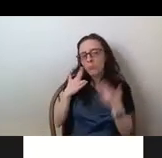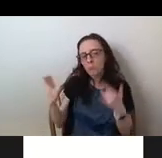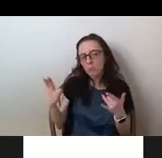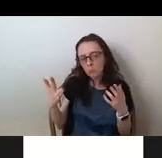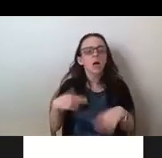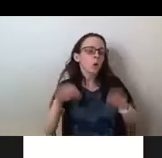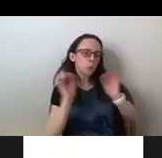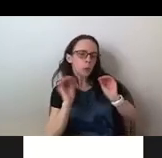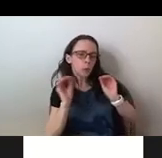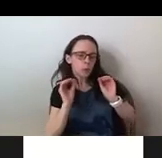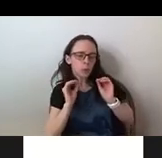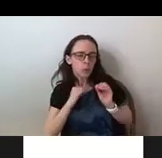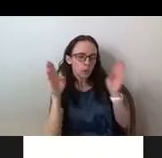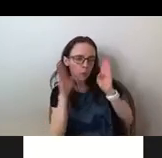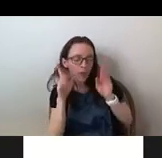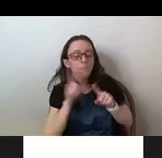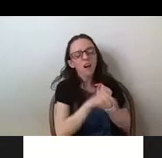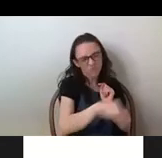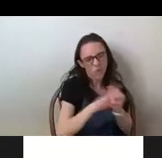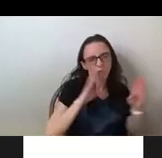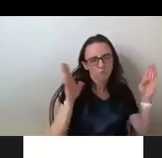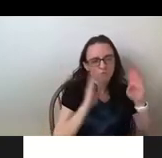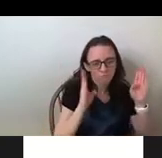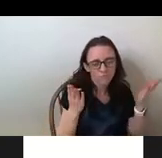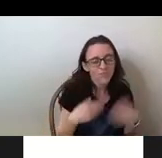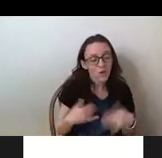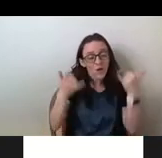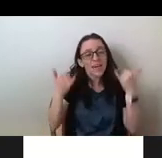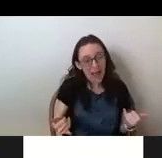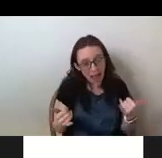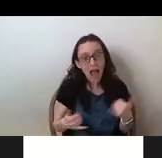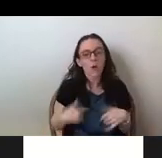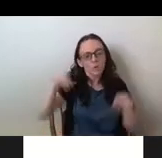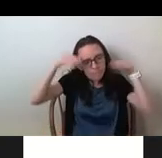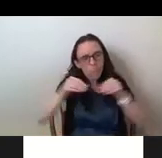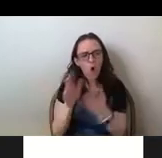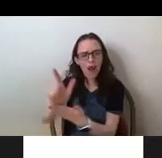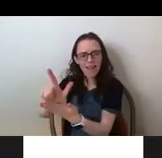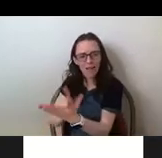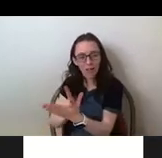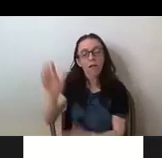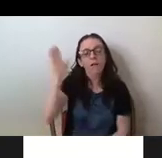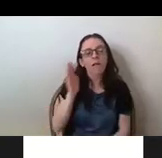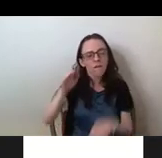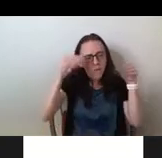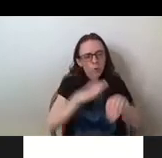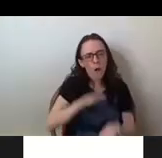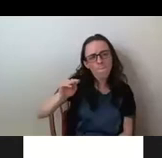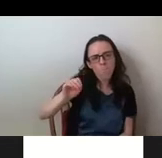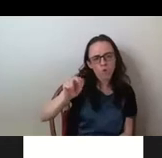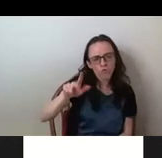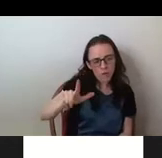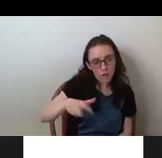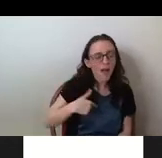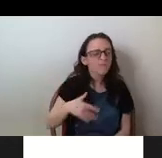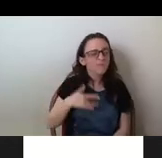illegality, much more so than moral judgment as it used to be. And I argue that this has been influenced by a somewhat consistent criticism